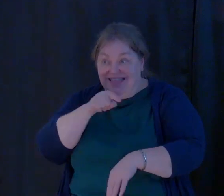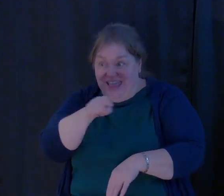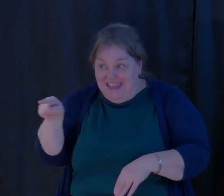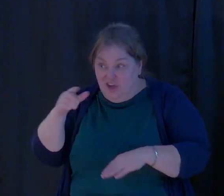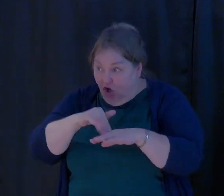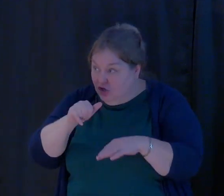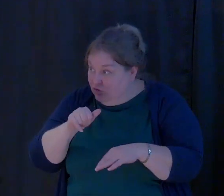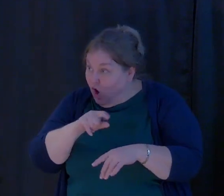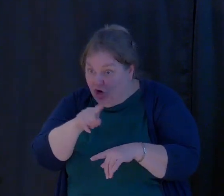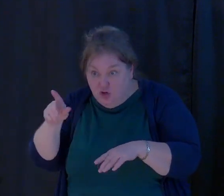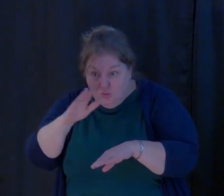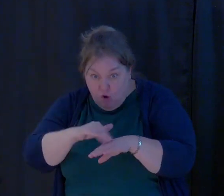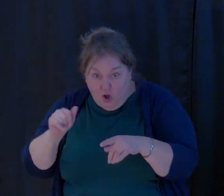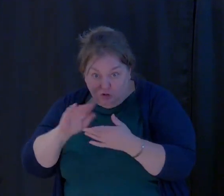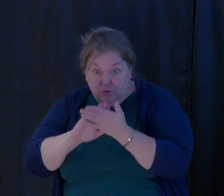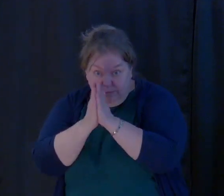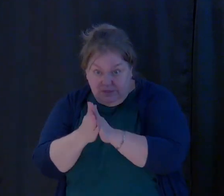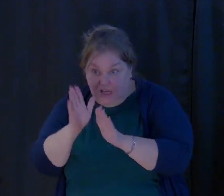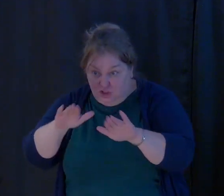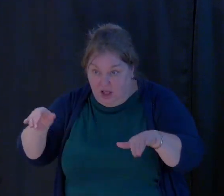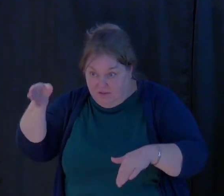Are you called to be a child of God?